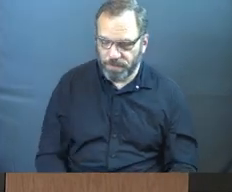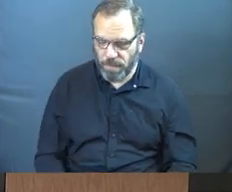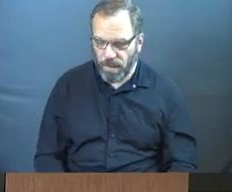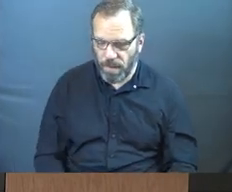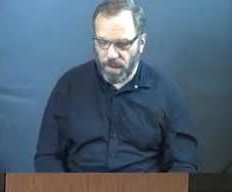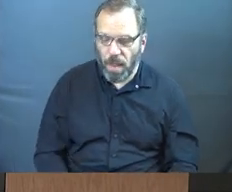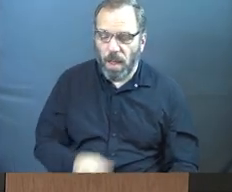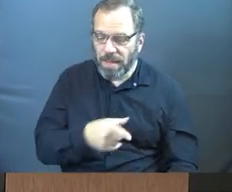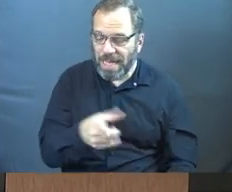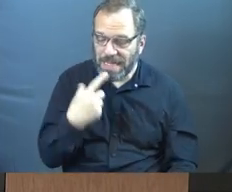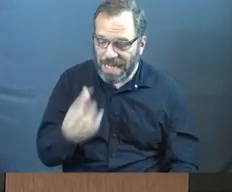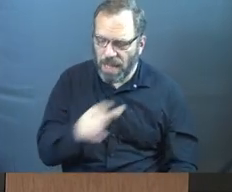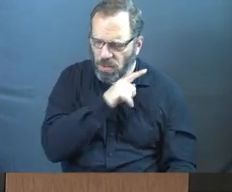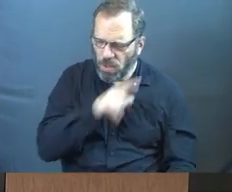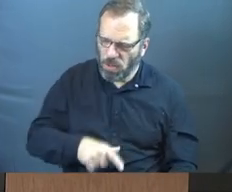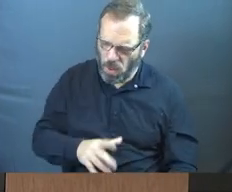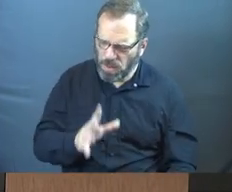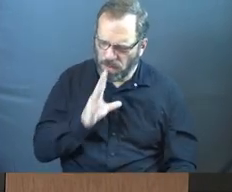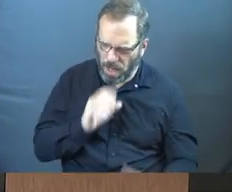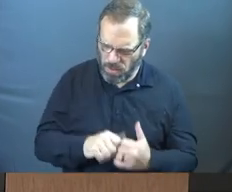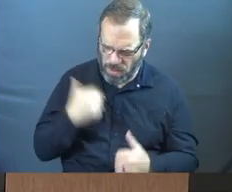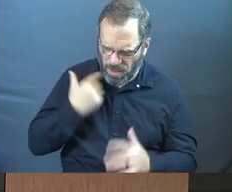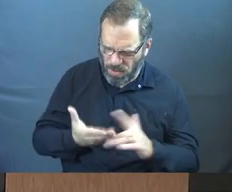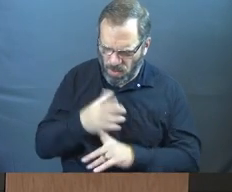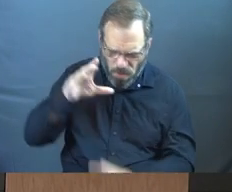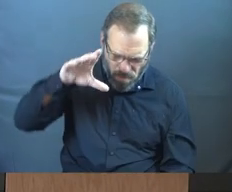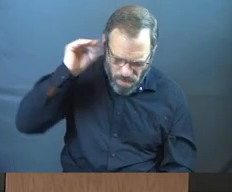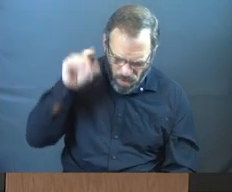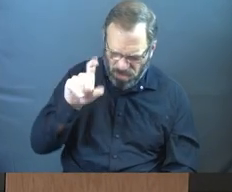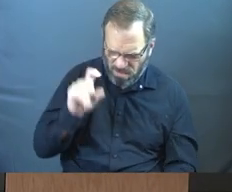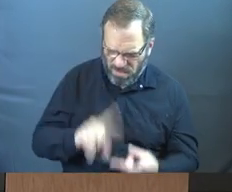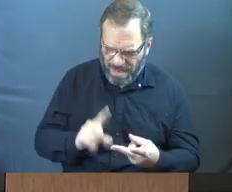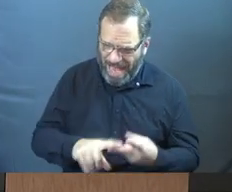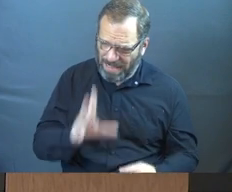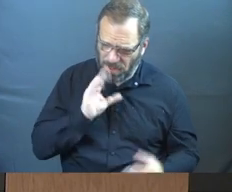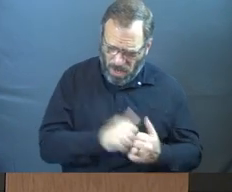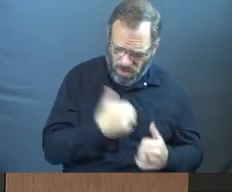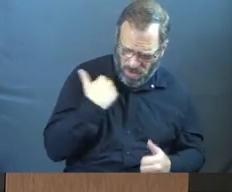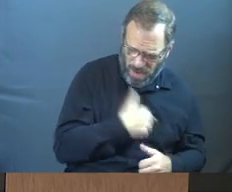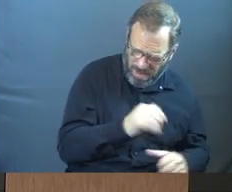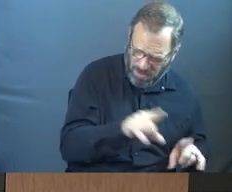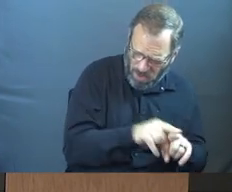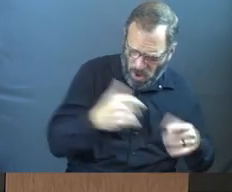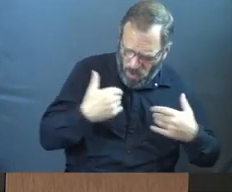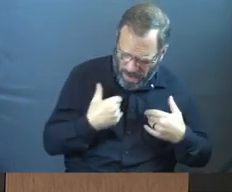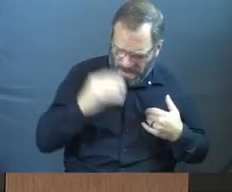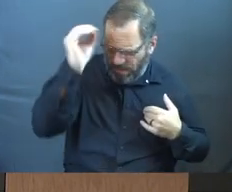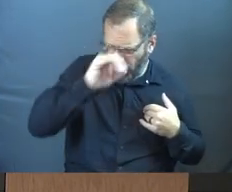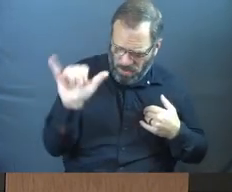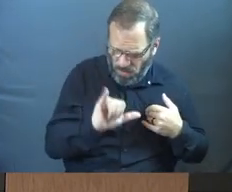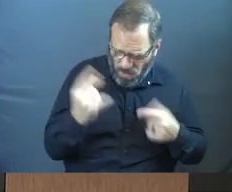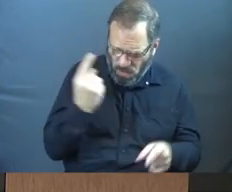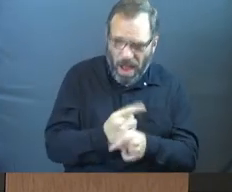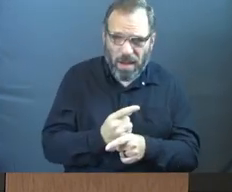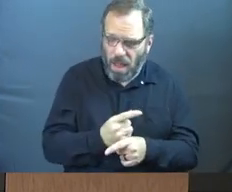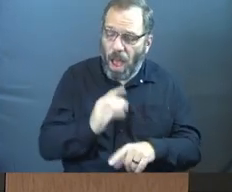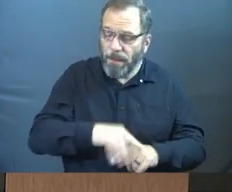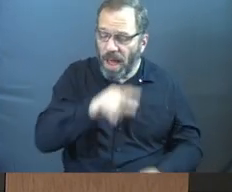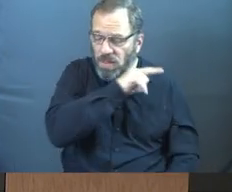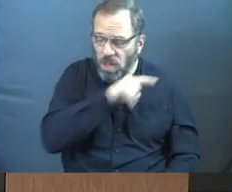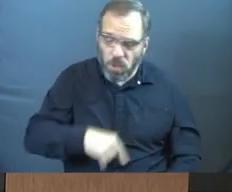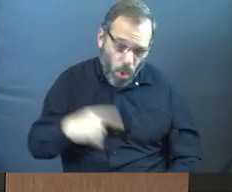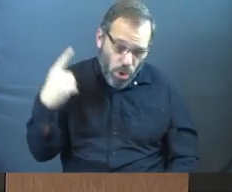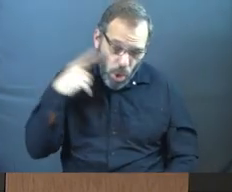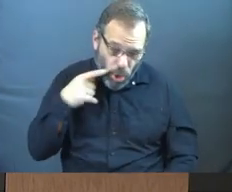Verse two, they said, has the Lord spoken only through Moses? Hasn't he spoken through us too? We could have an opinion too, right? But the